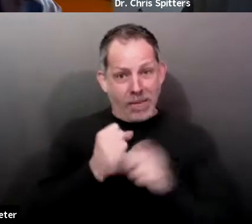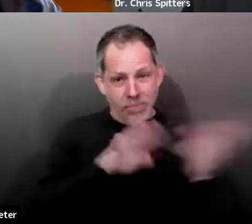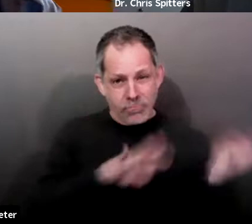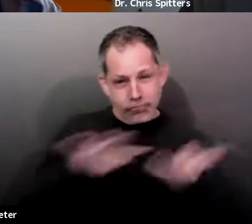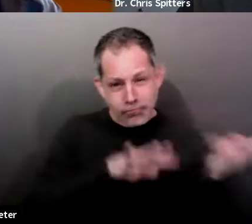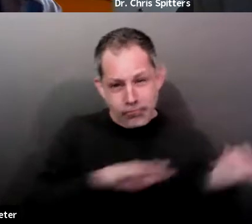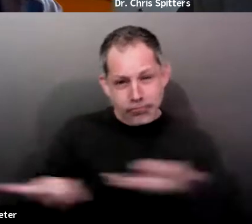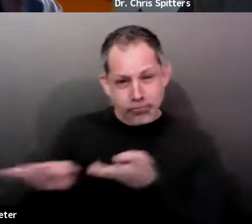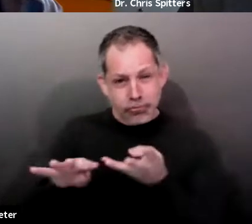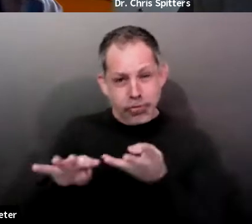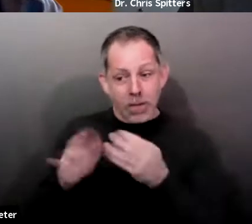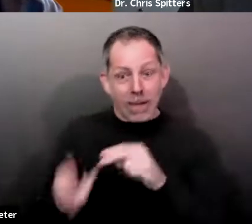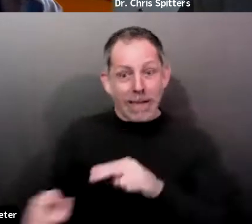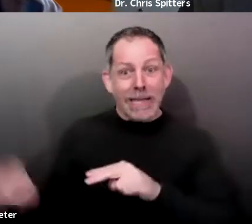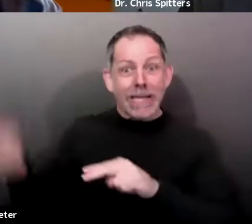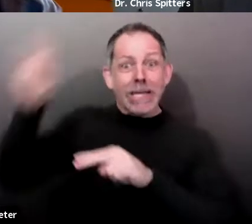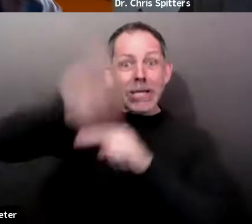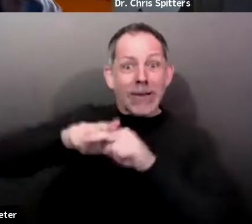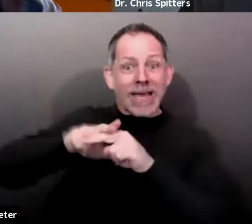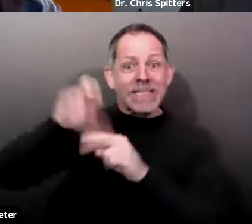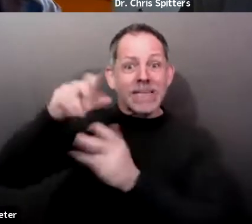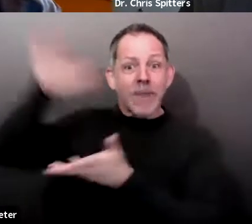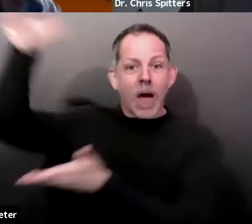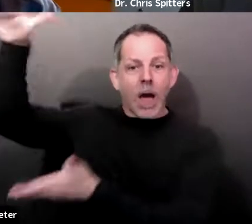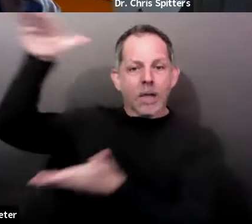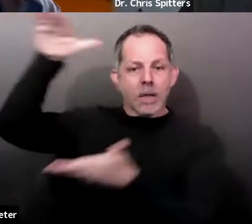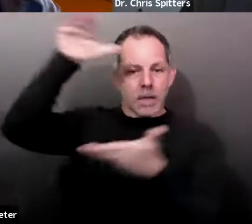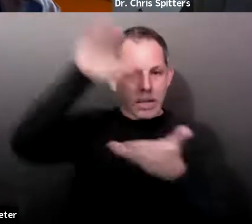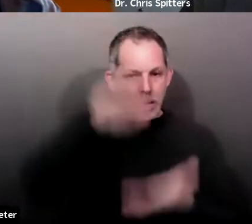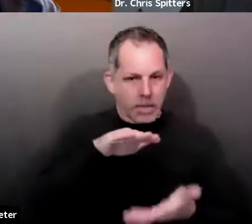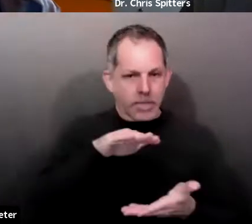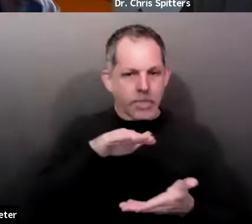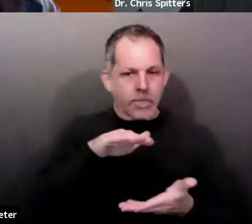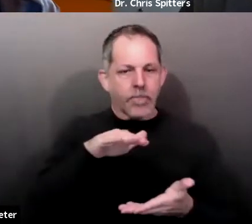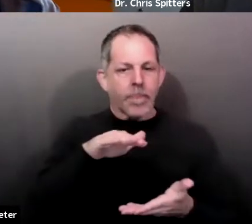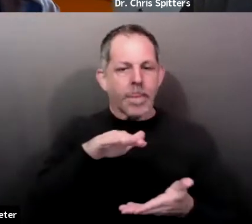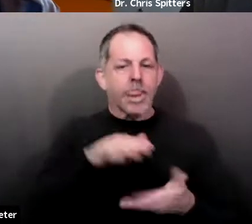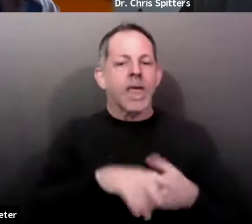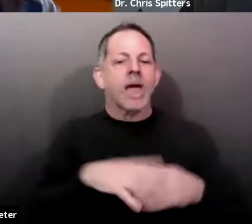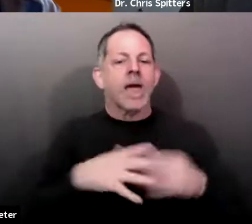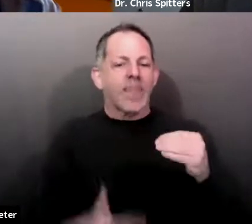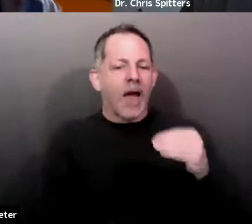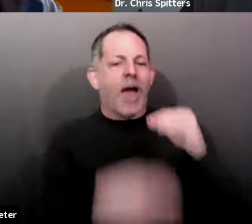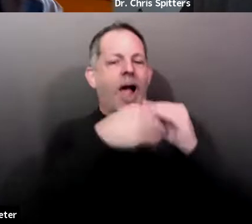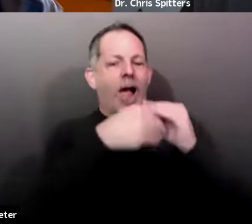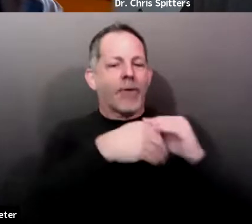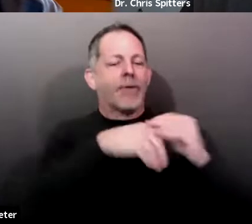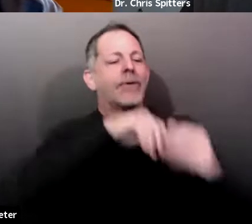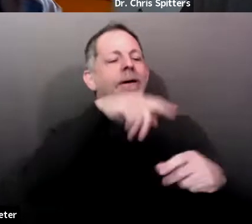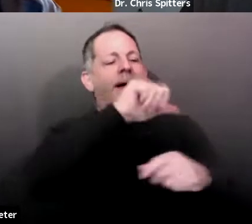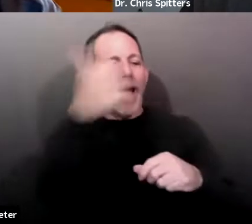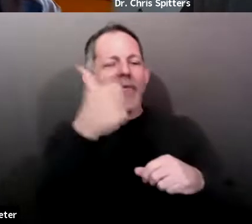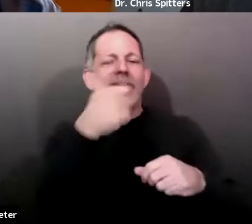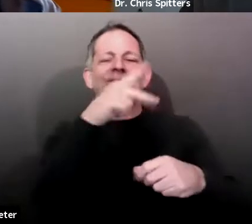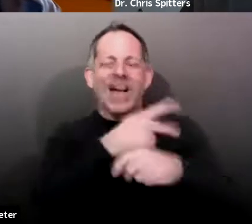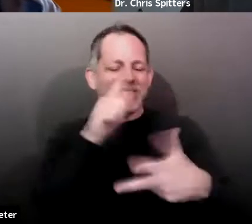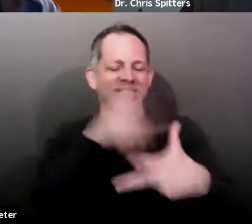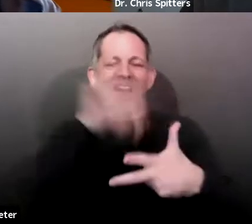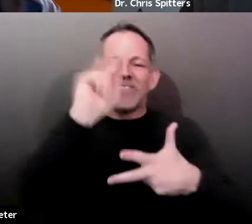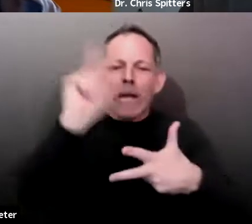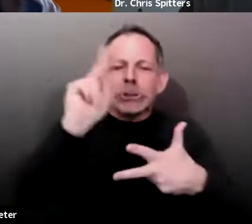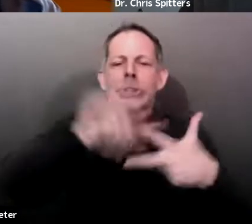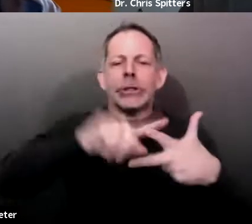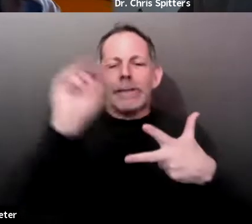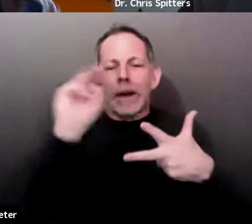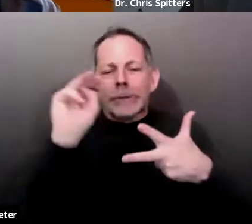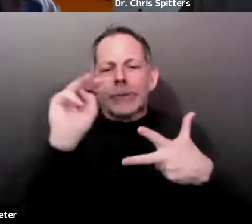additional, uh, you know, one of the other, uh, vaccine products get emergency use authorization, again, we'll see